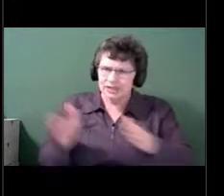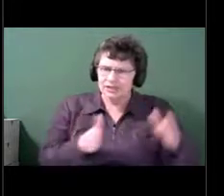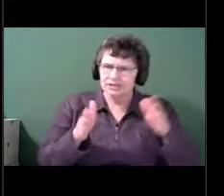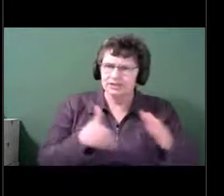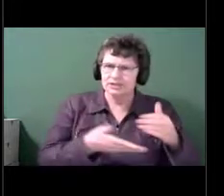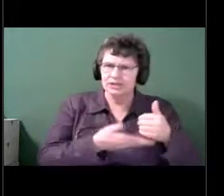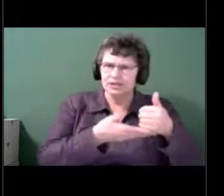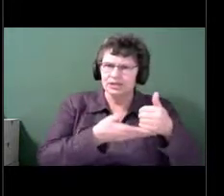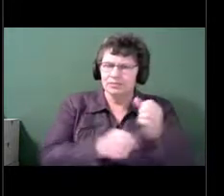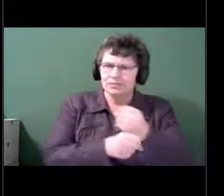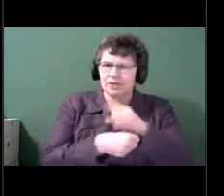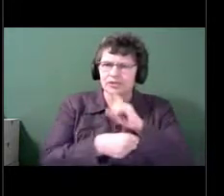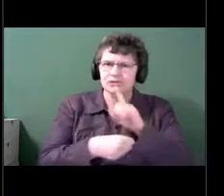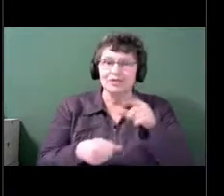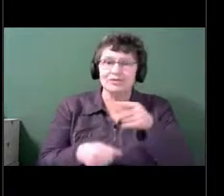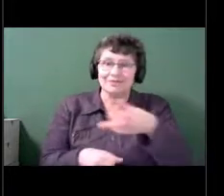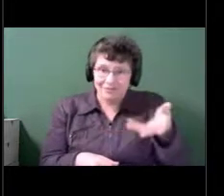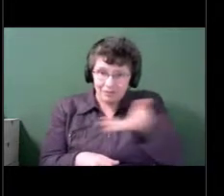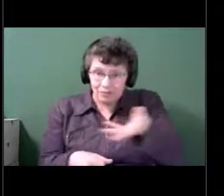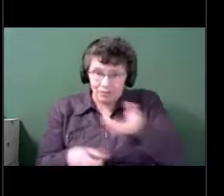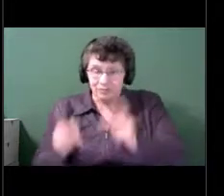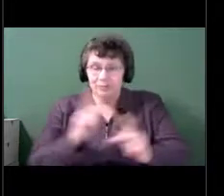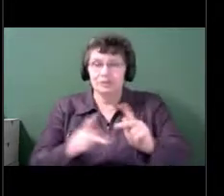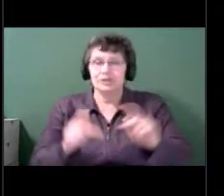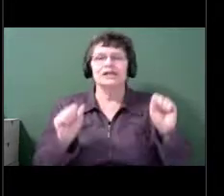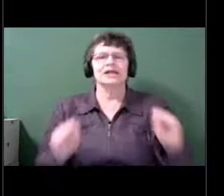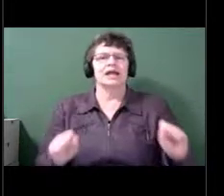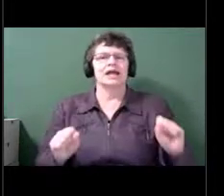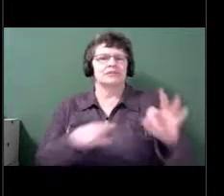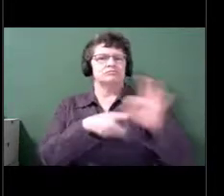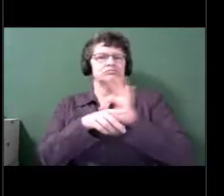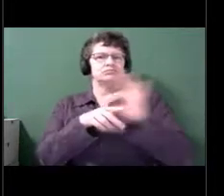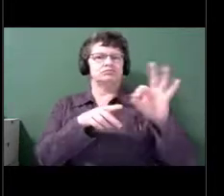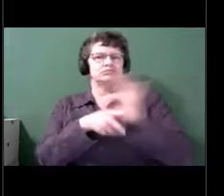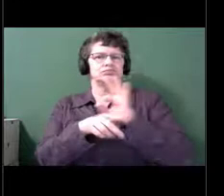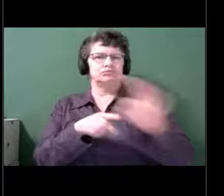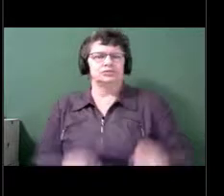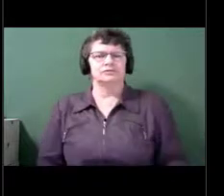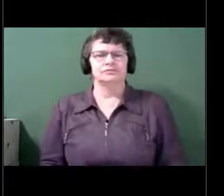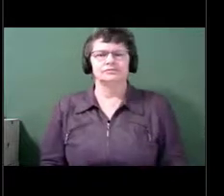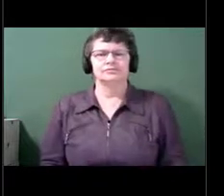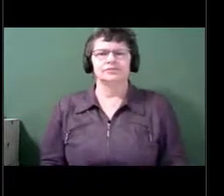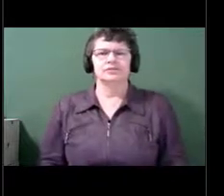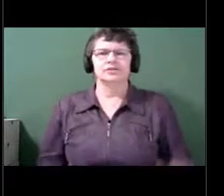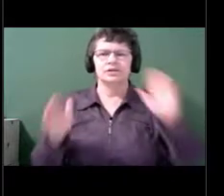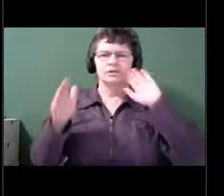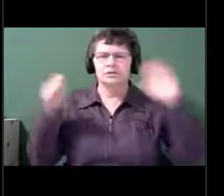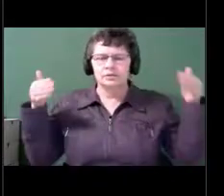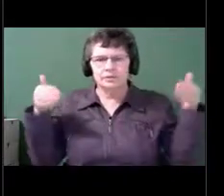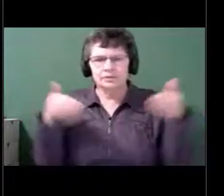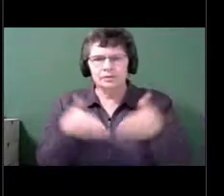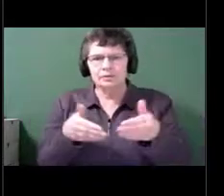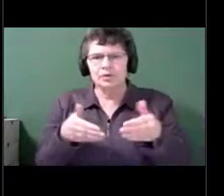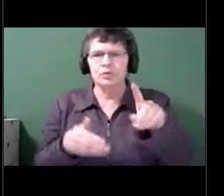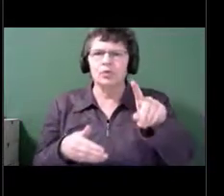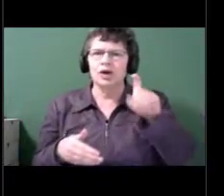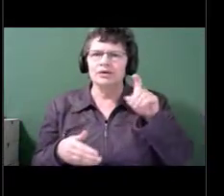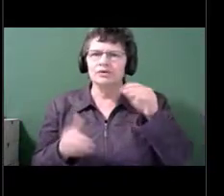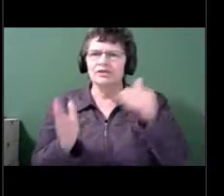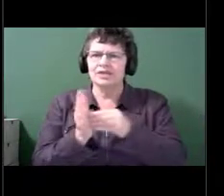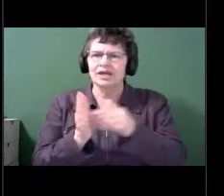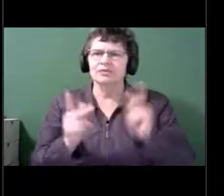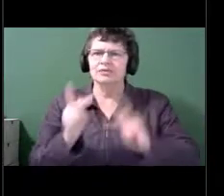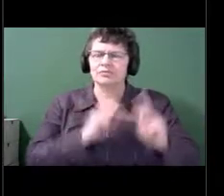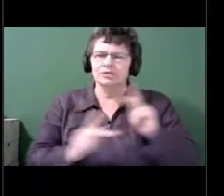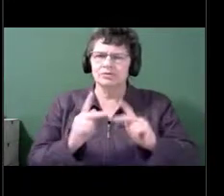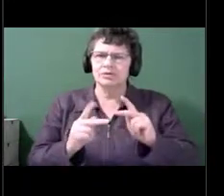functioning. Next slide. So this is over 100,000 people in long-term care and one